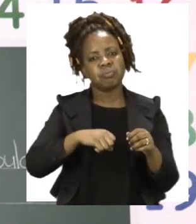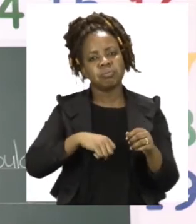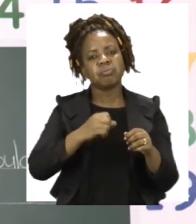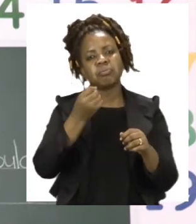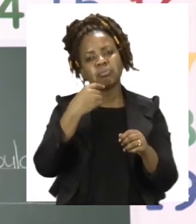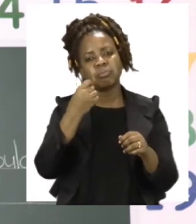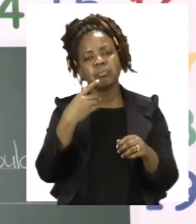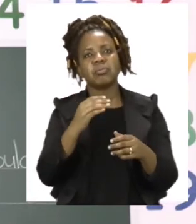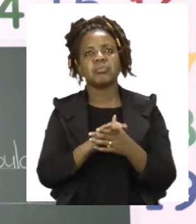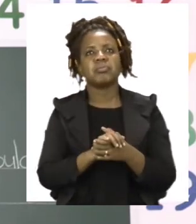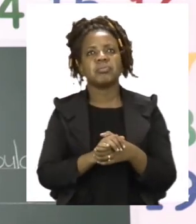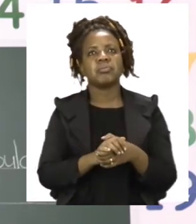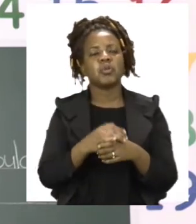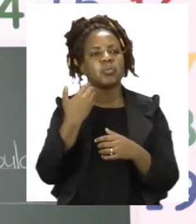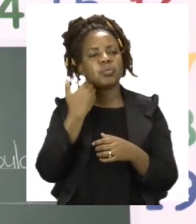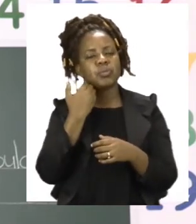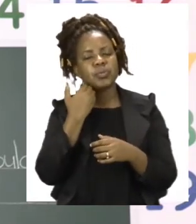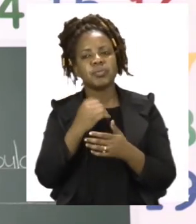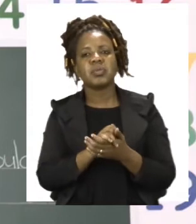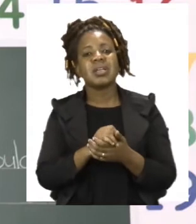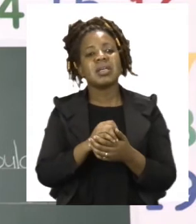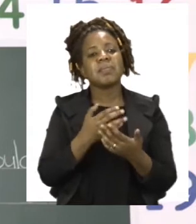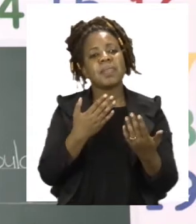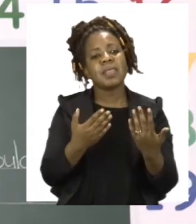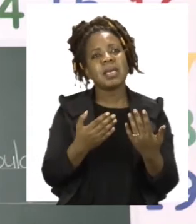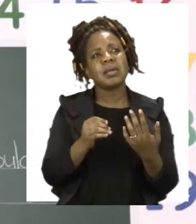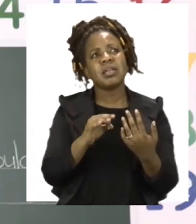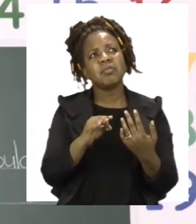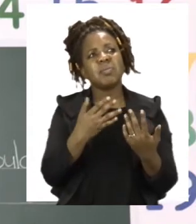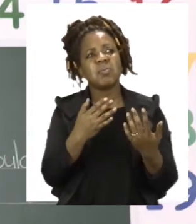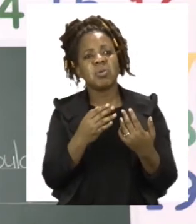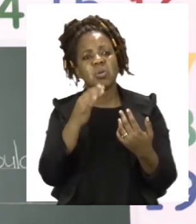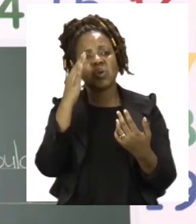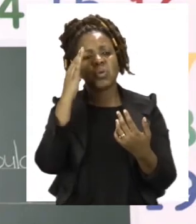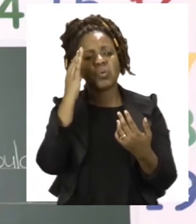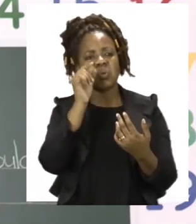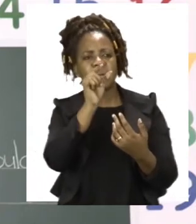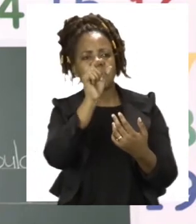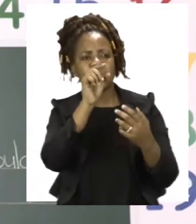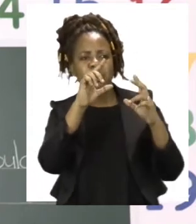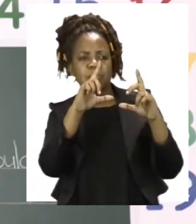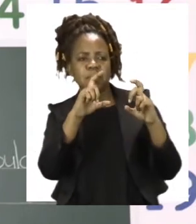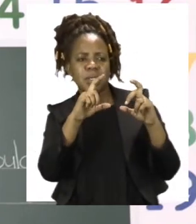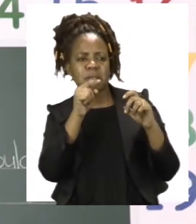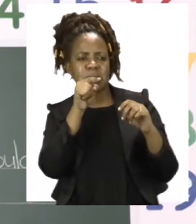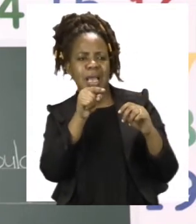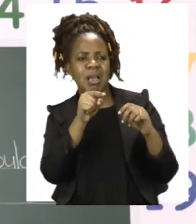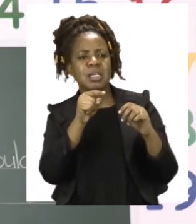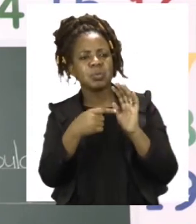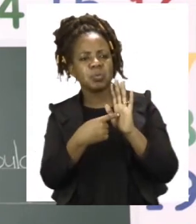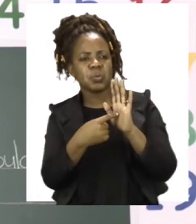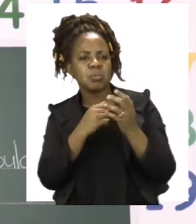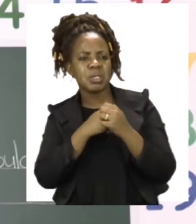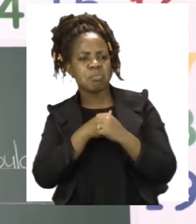ask your parents what that person does. In this case, a teacher teaches people.